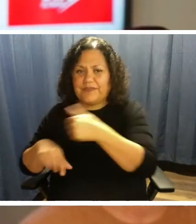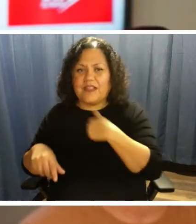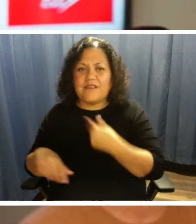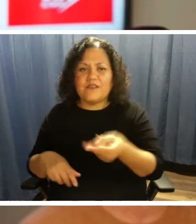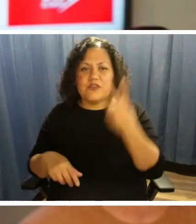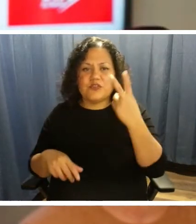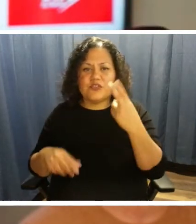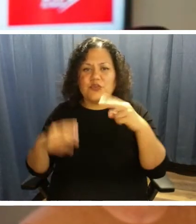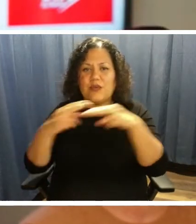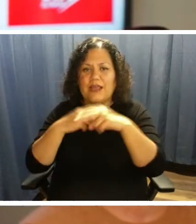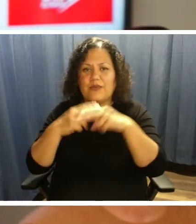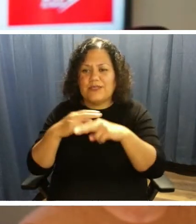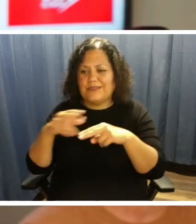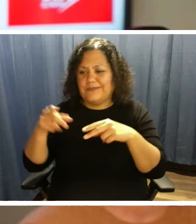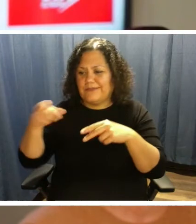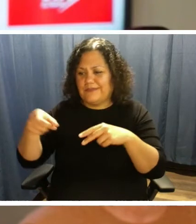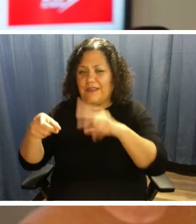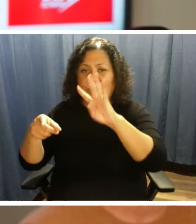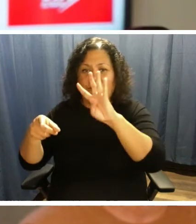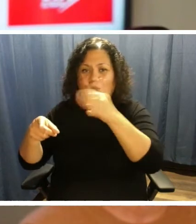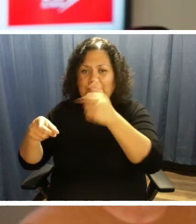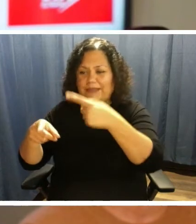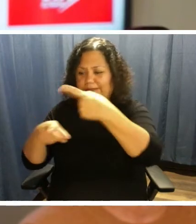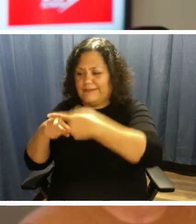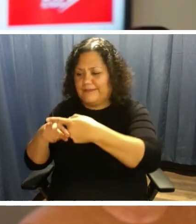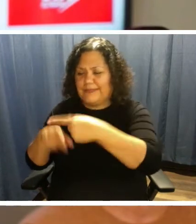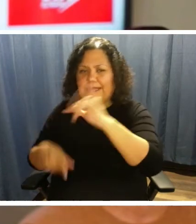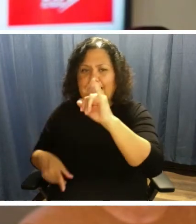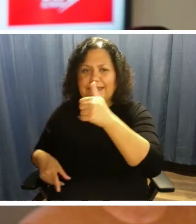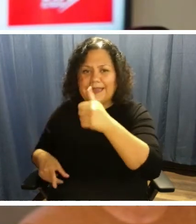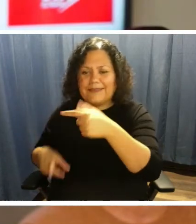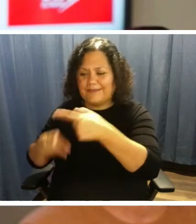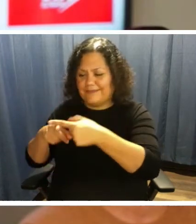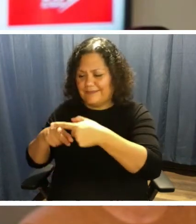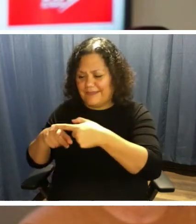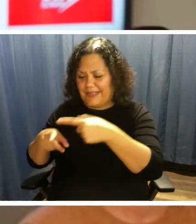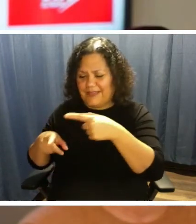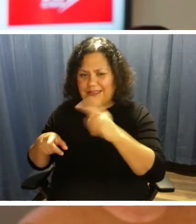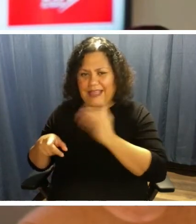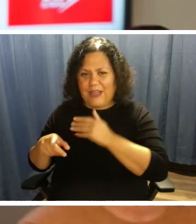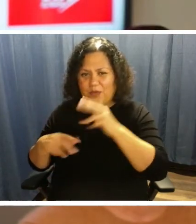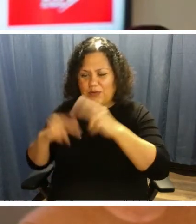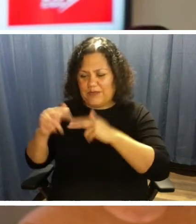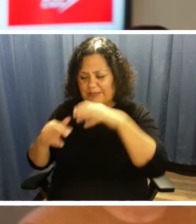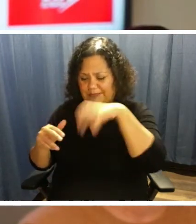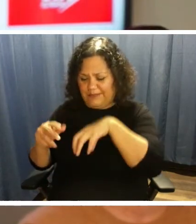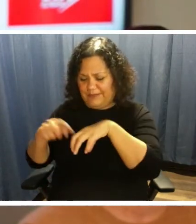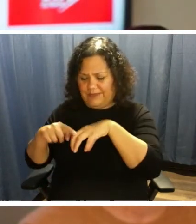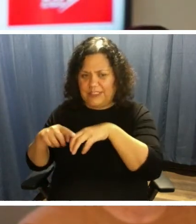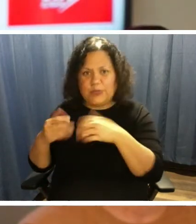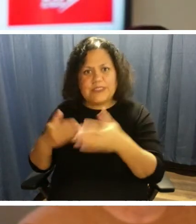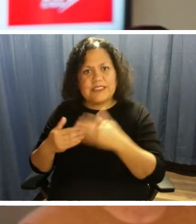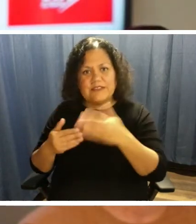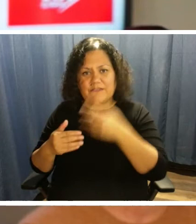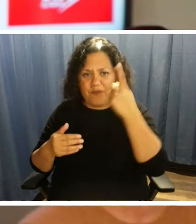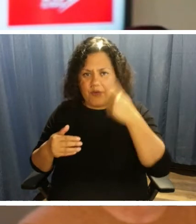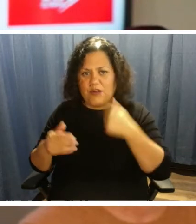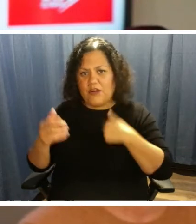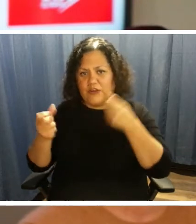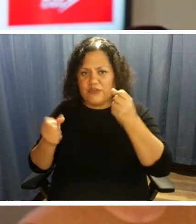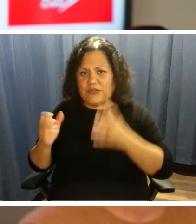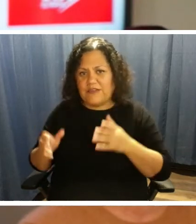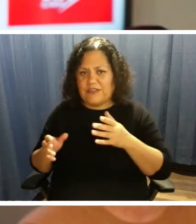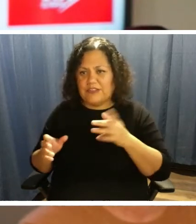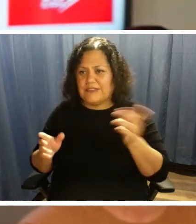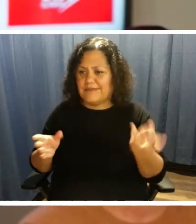that are right next to us, 410 and I-10. So it's easier for us to get on a freeway, for the operators to get on the freeway and go pick up people.